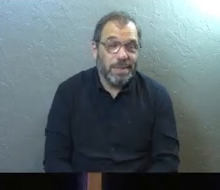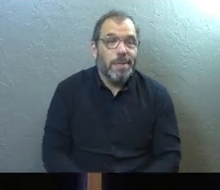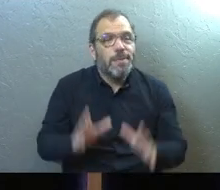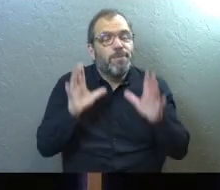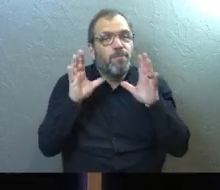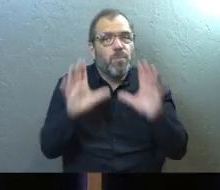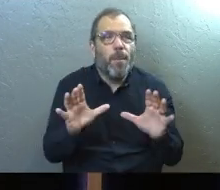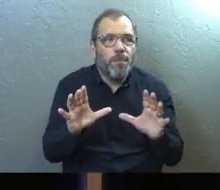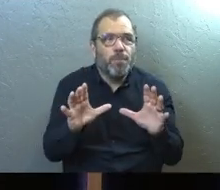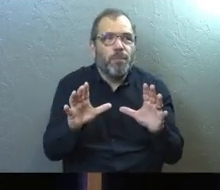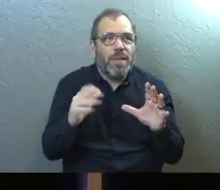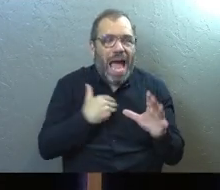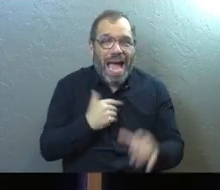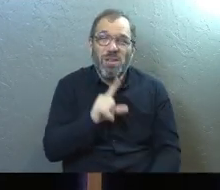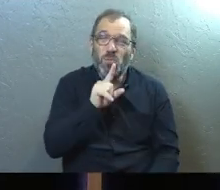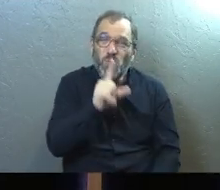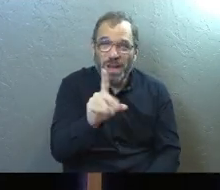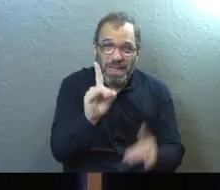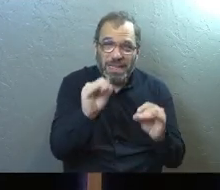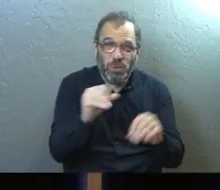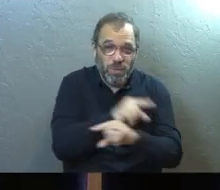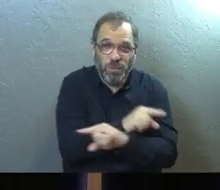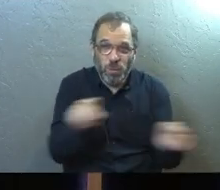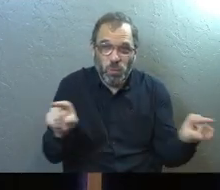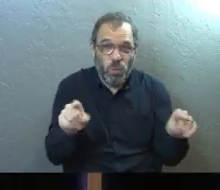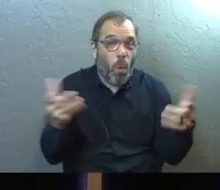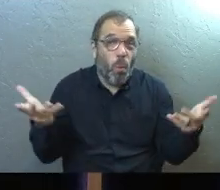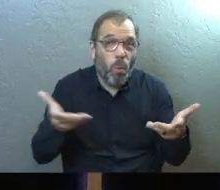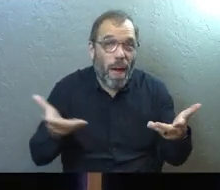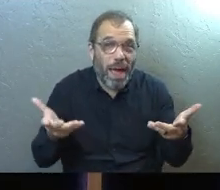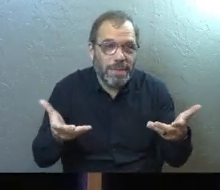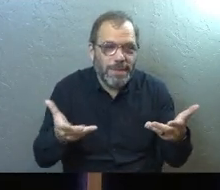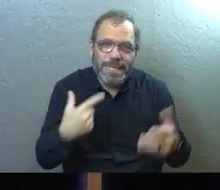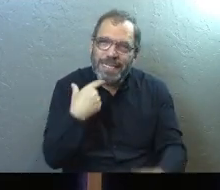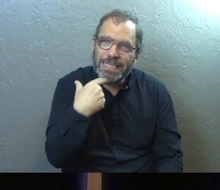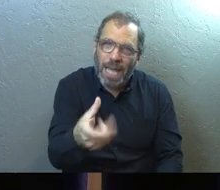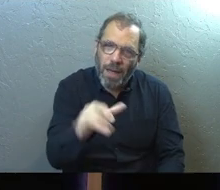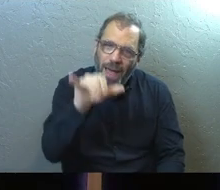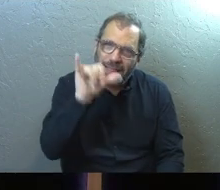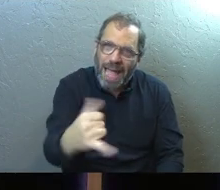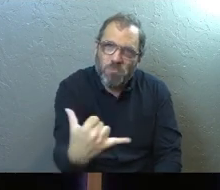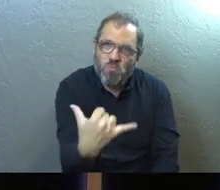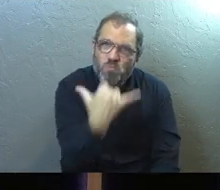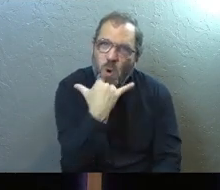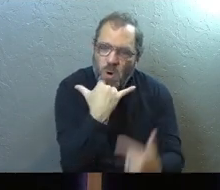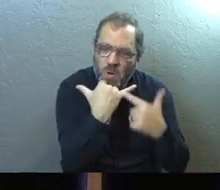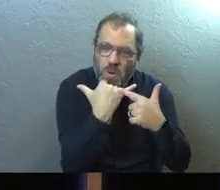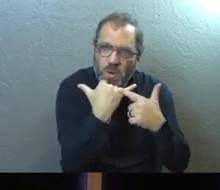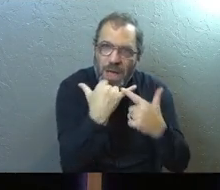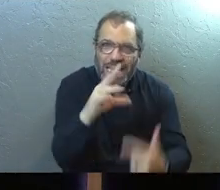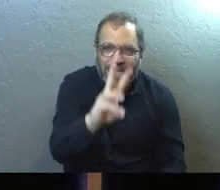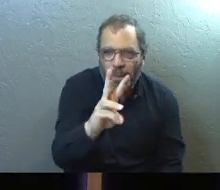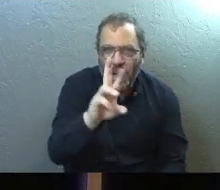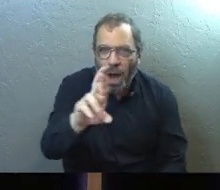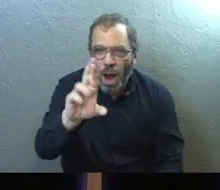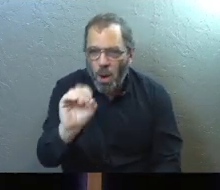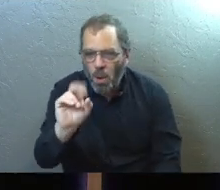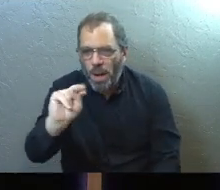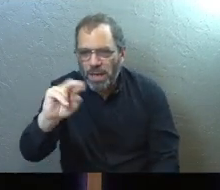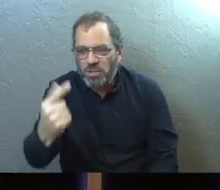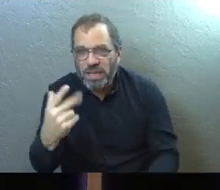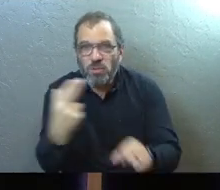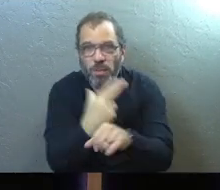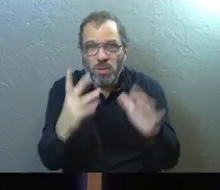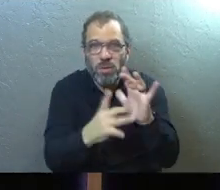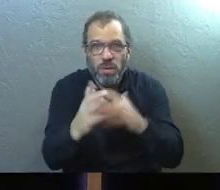And so the one thing I can really do for us today is to tell you that that's wrong and use the Bible to do